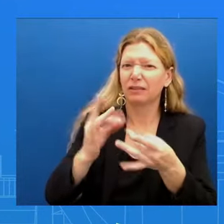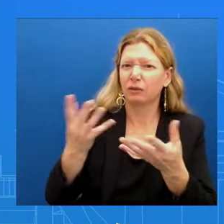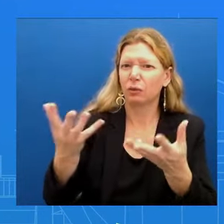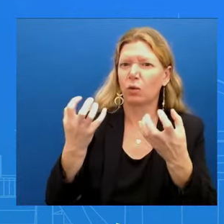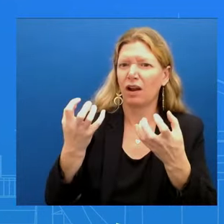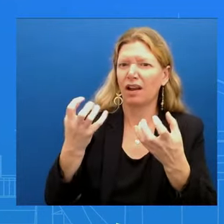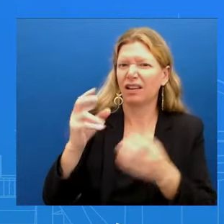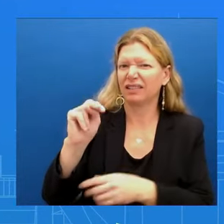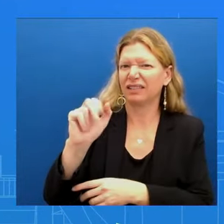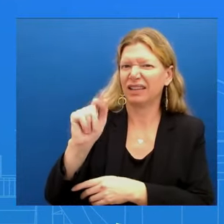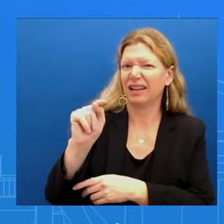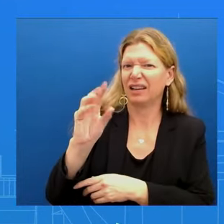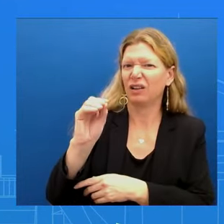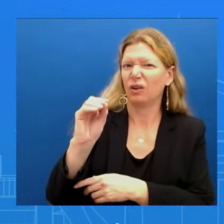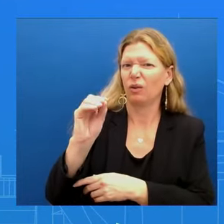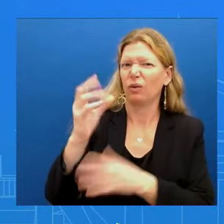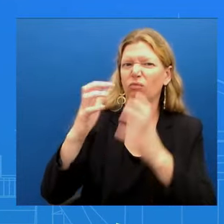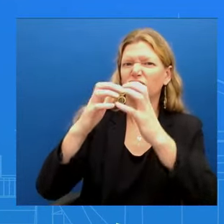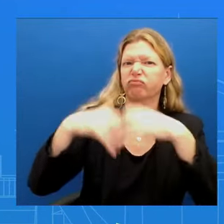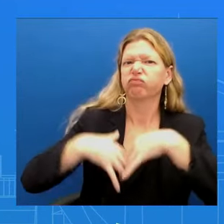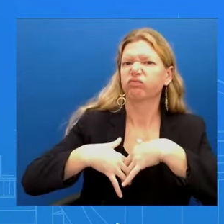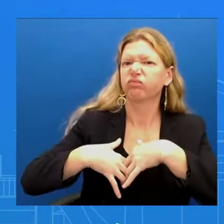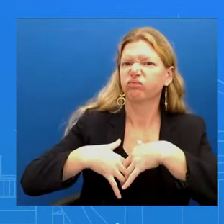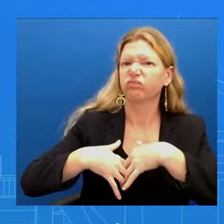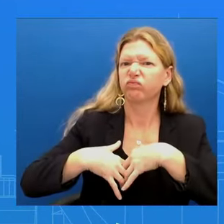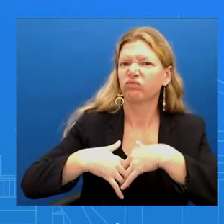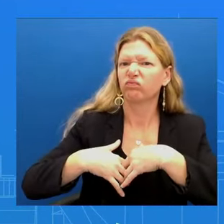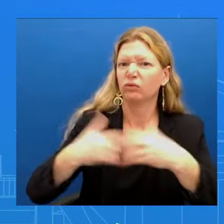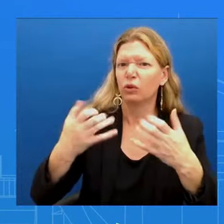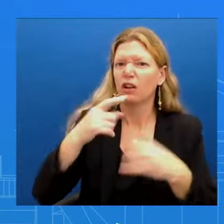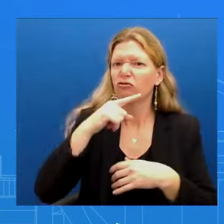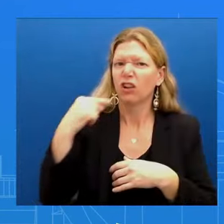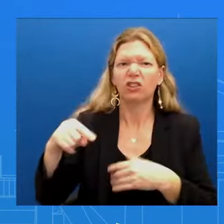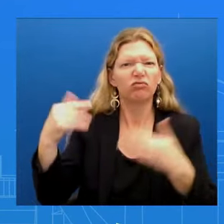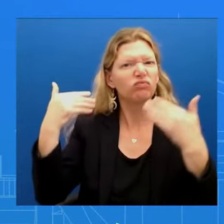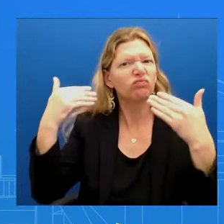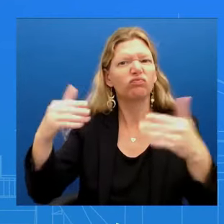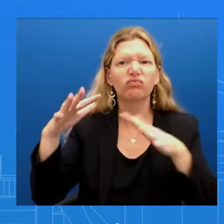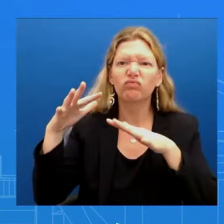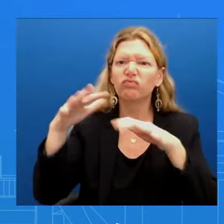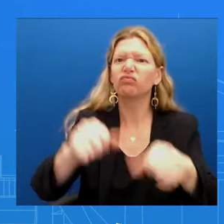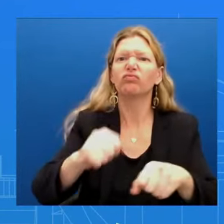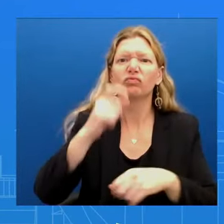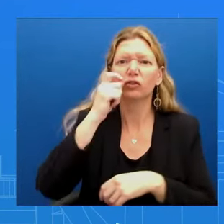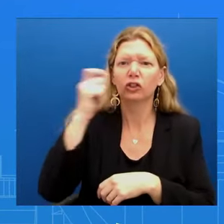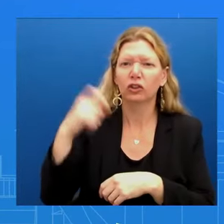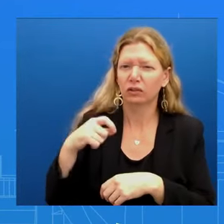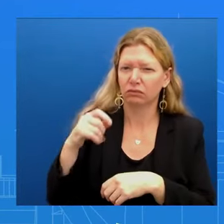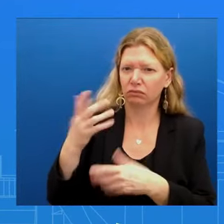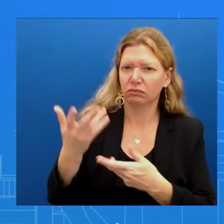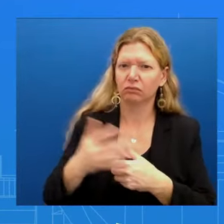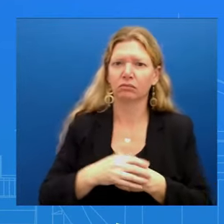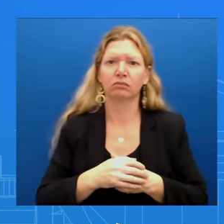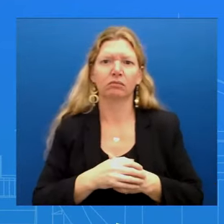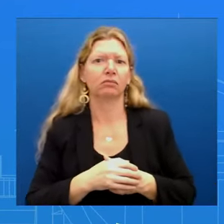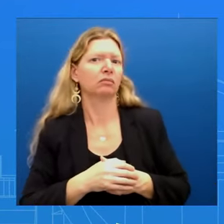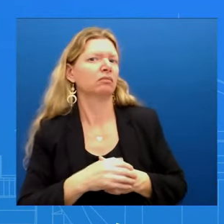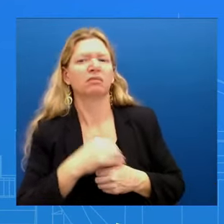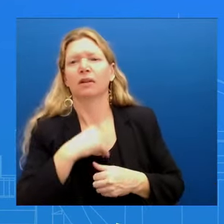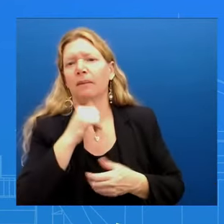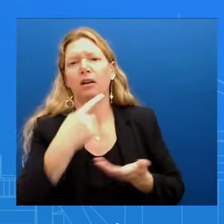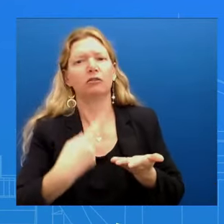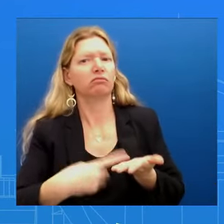allies? Well now you know I'm going to be careful I can't talk about things that have been said on the campaign trail All I can tell you is that